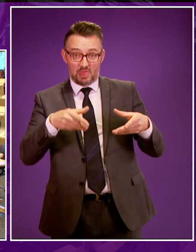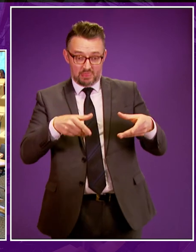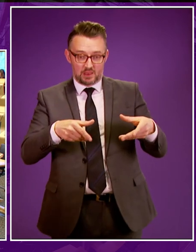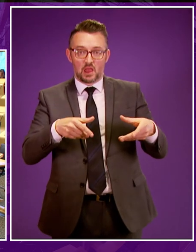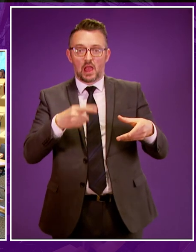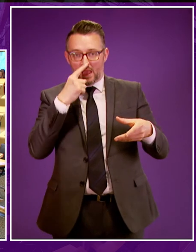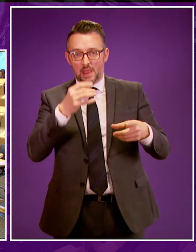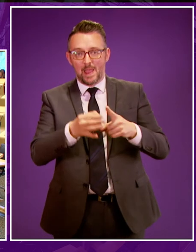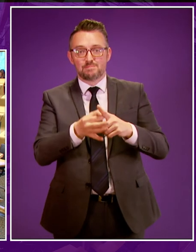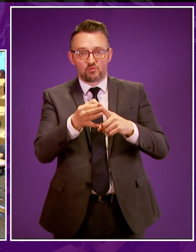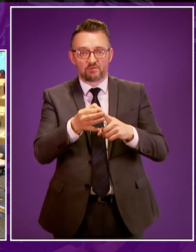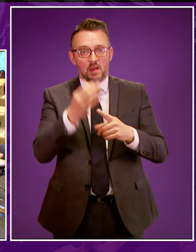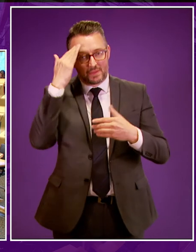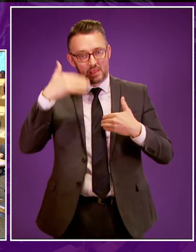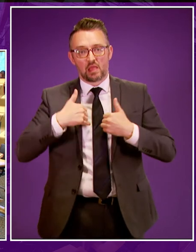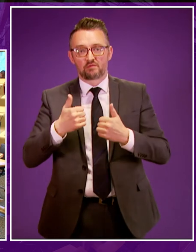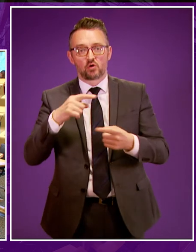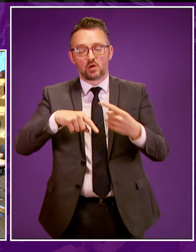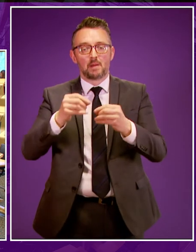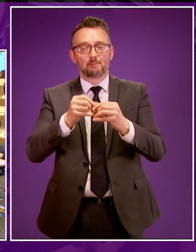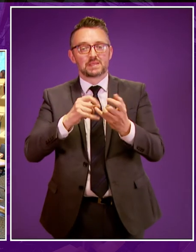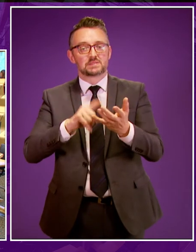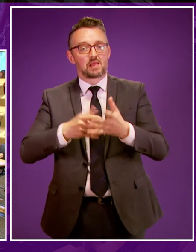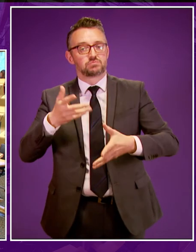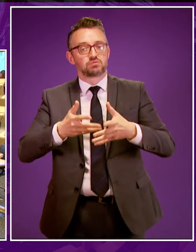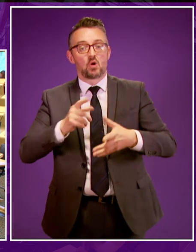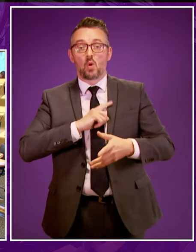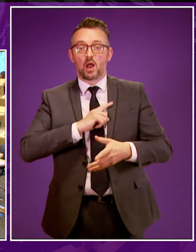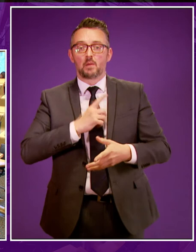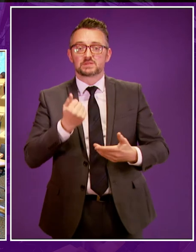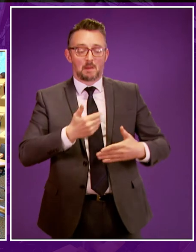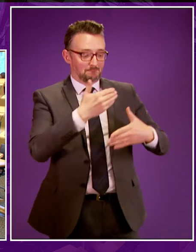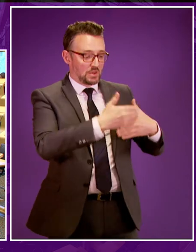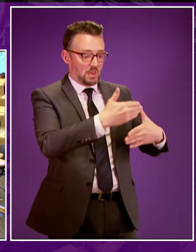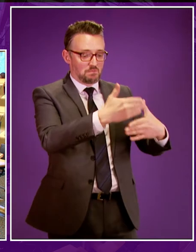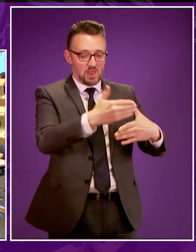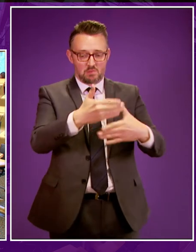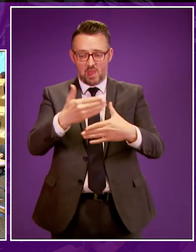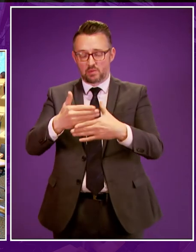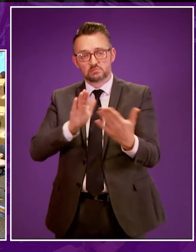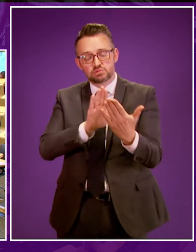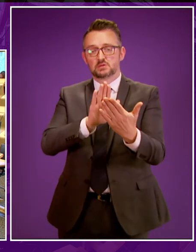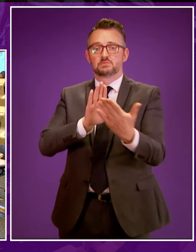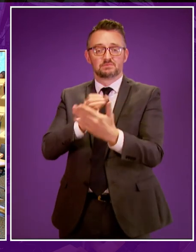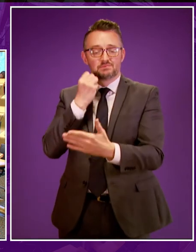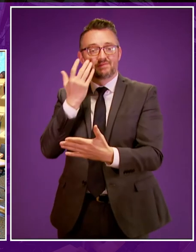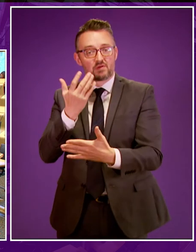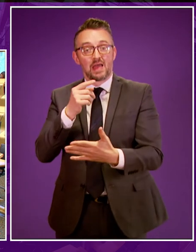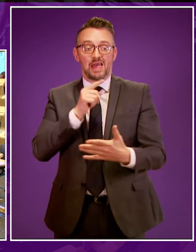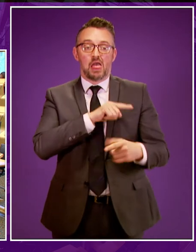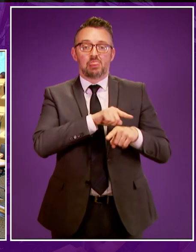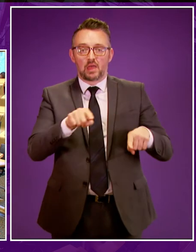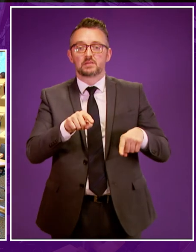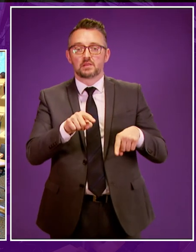mental health for BSL users on the basis that many of the barriers and challenges that they face are contributory